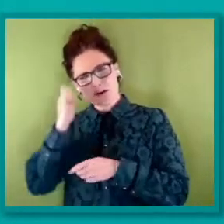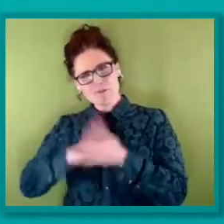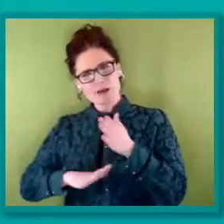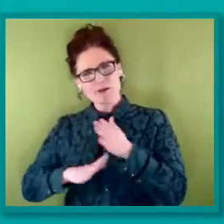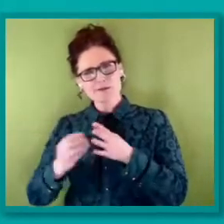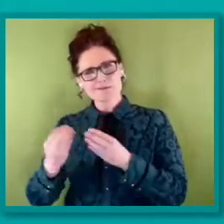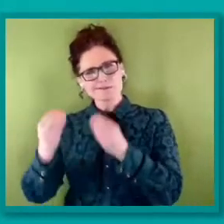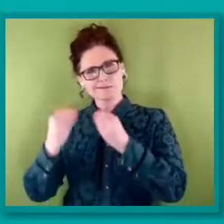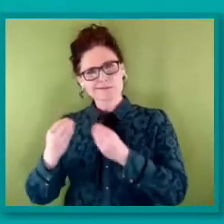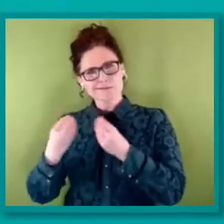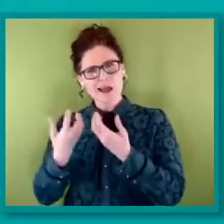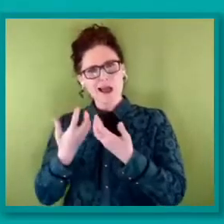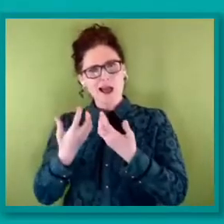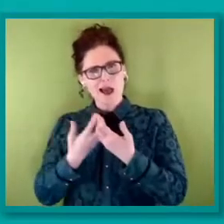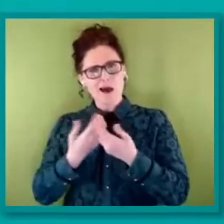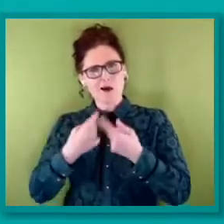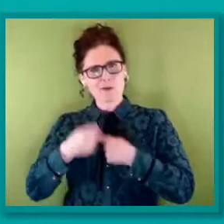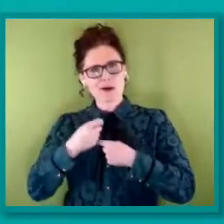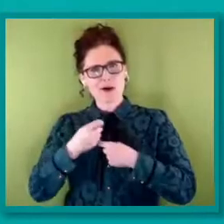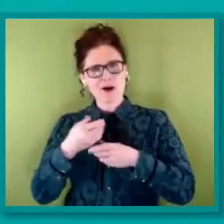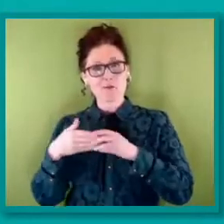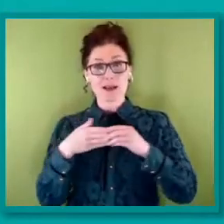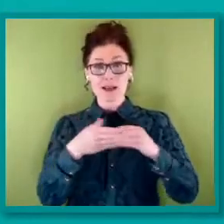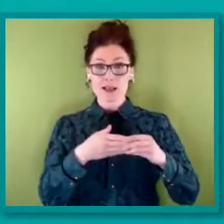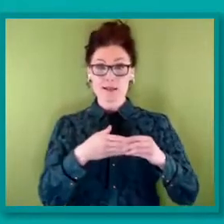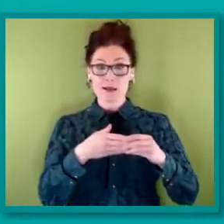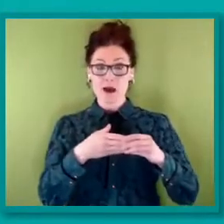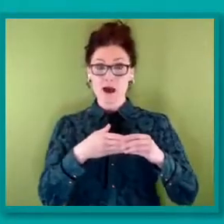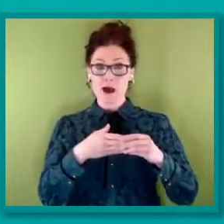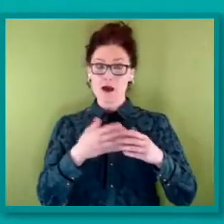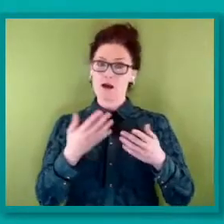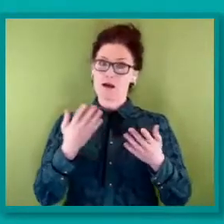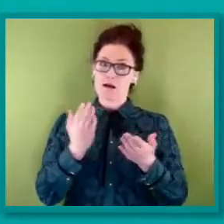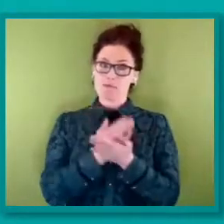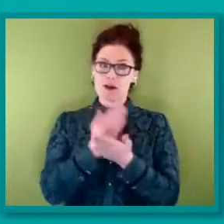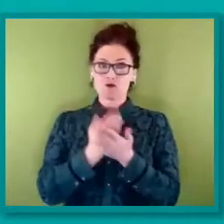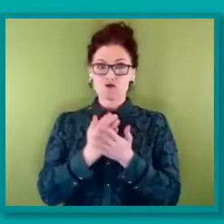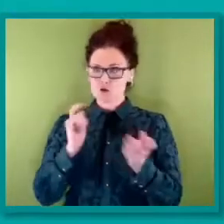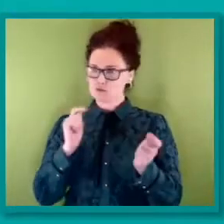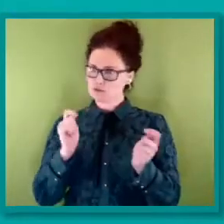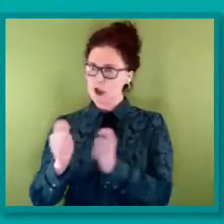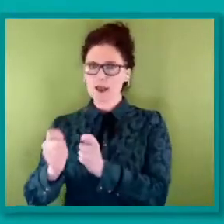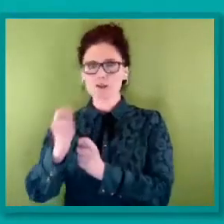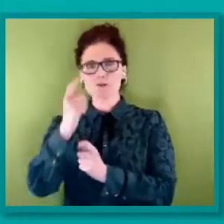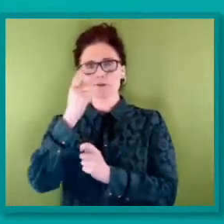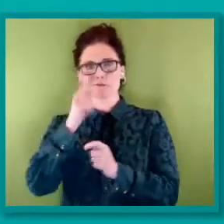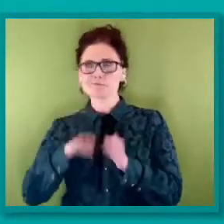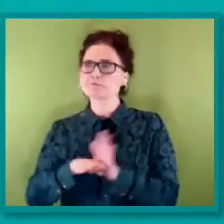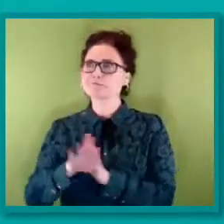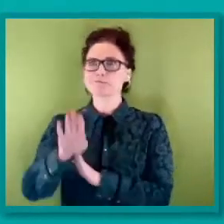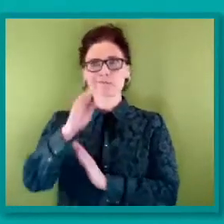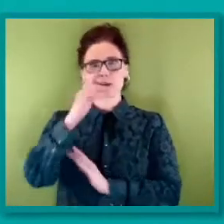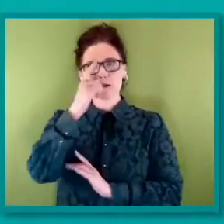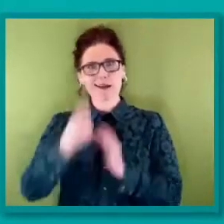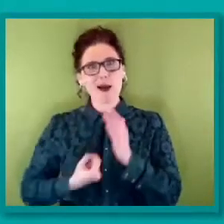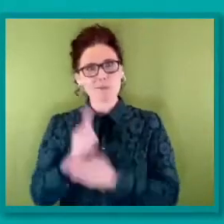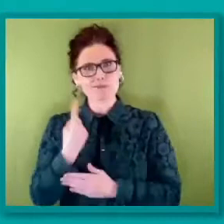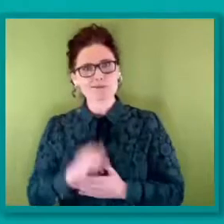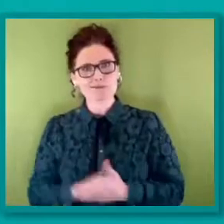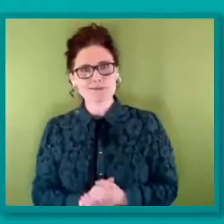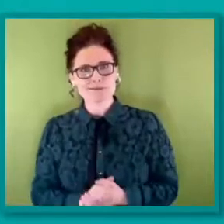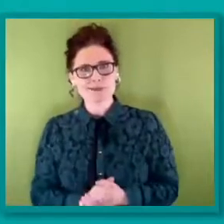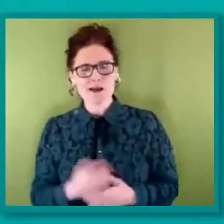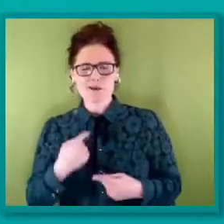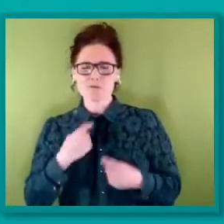for progressive change. And I really recognize and honor that really central role that the union movement has played in